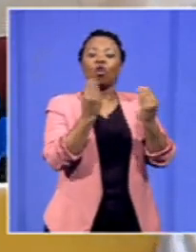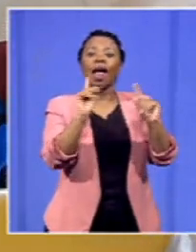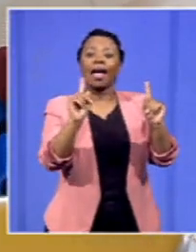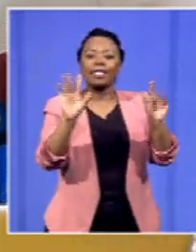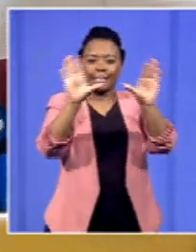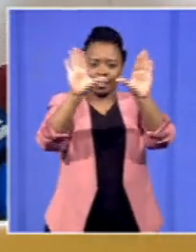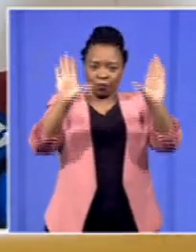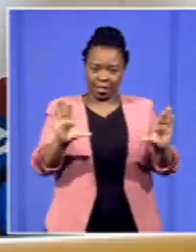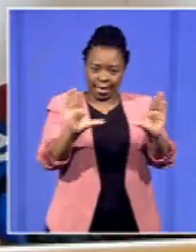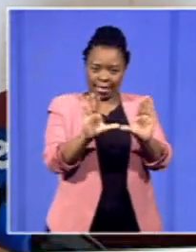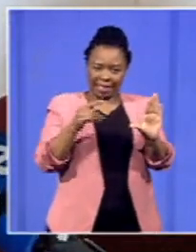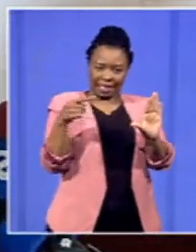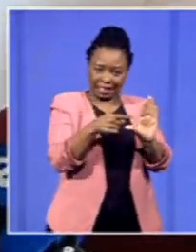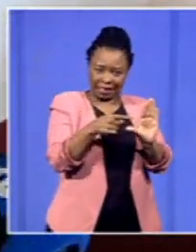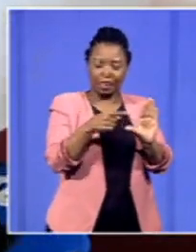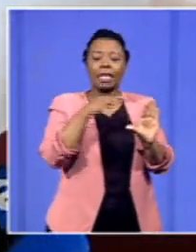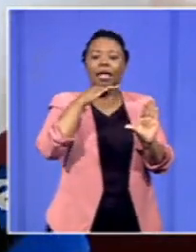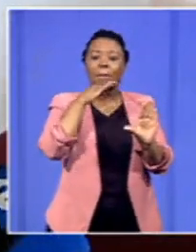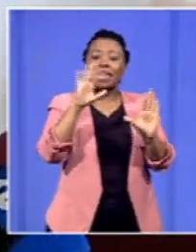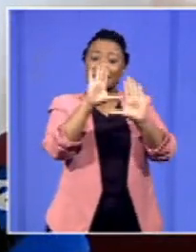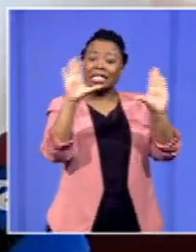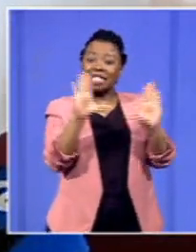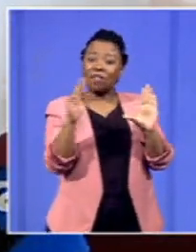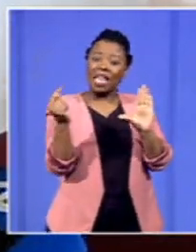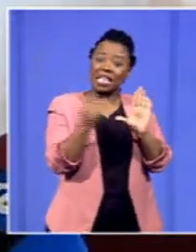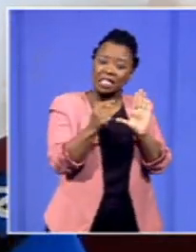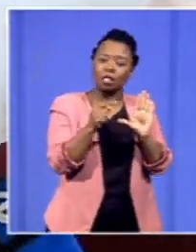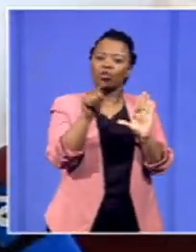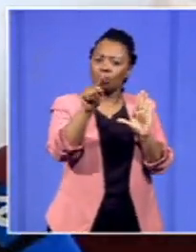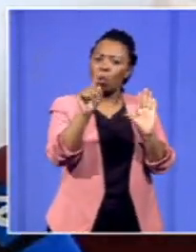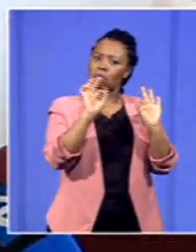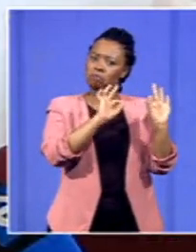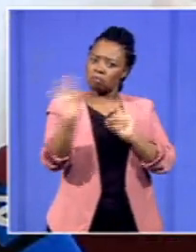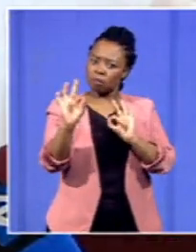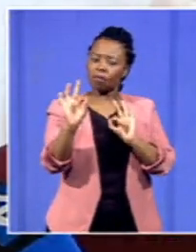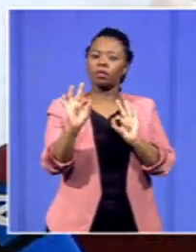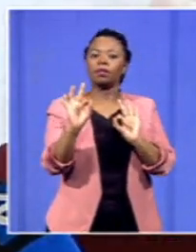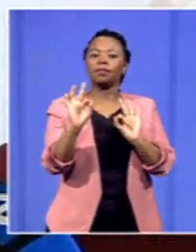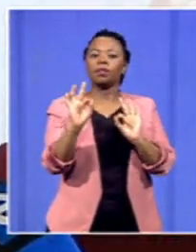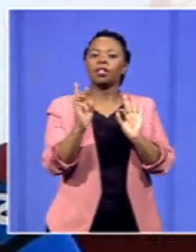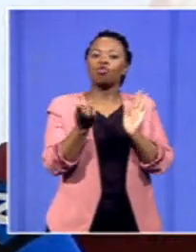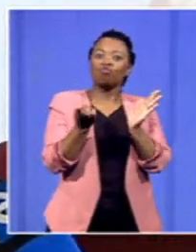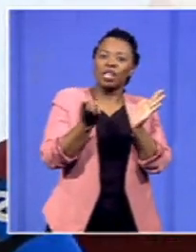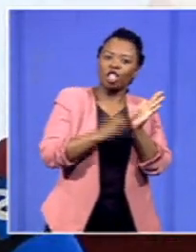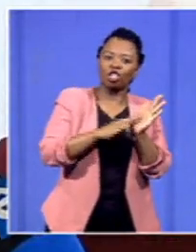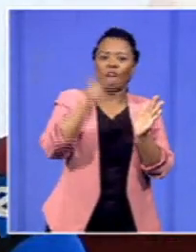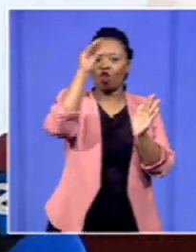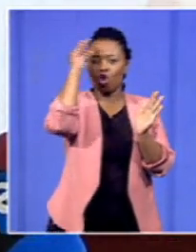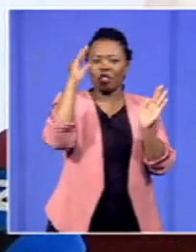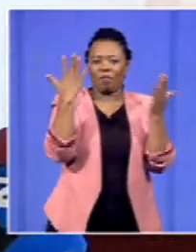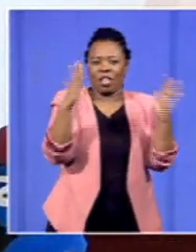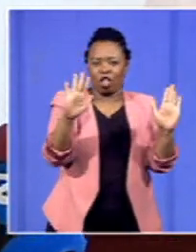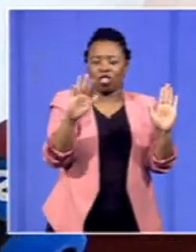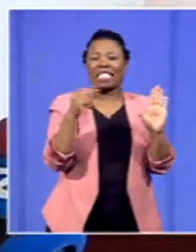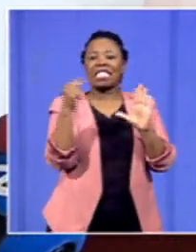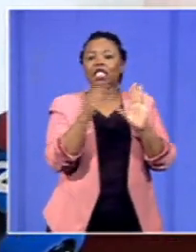gives you now the right of being a fully fledged registered nurse this community service was started in